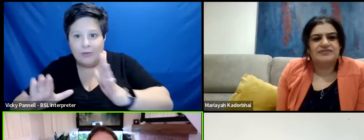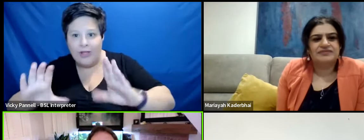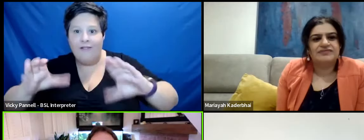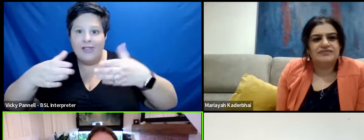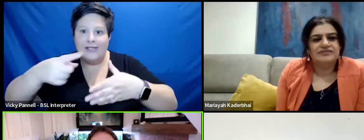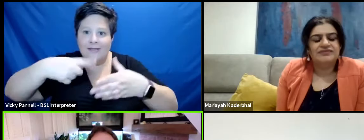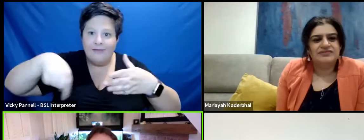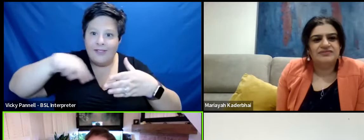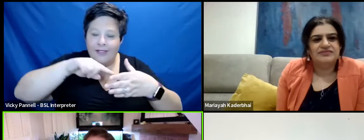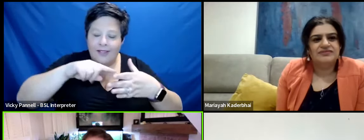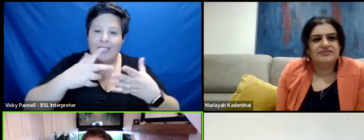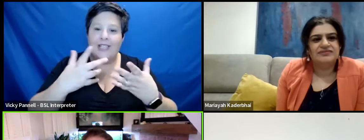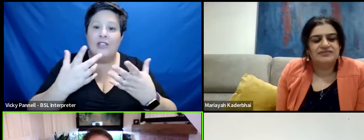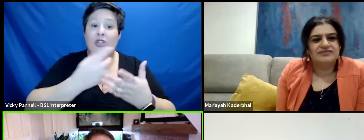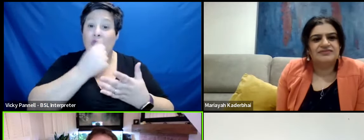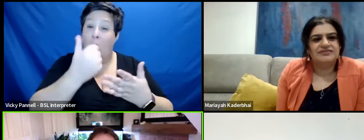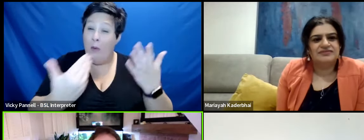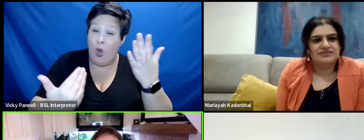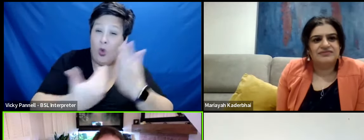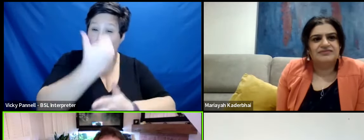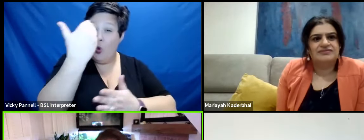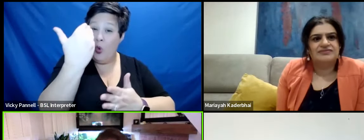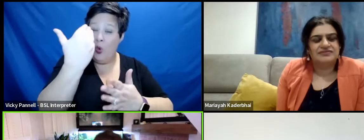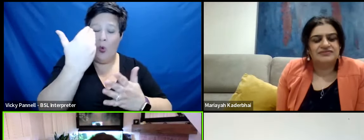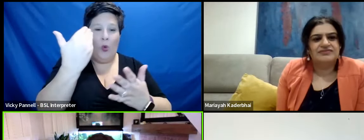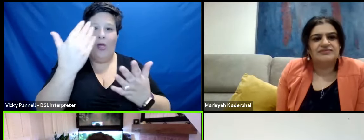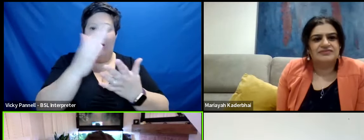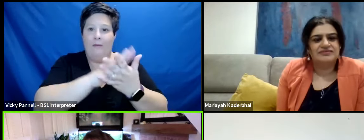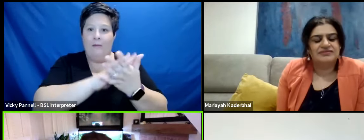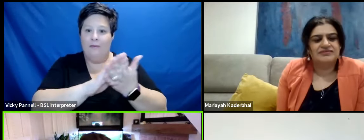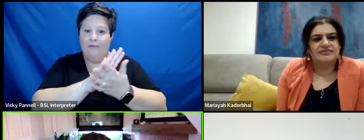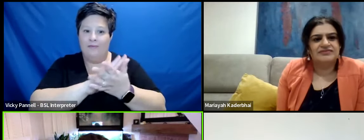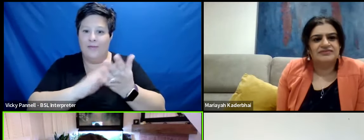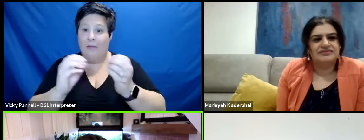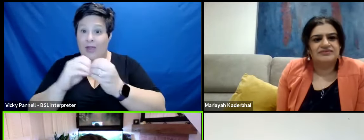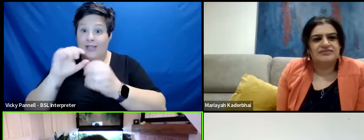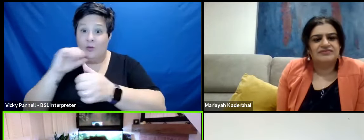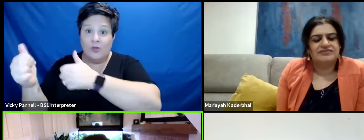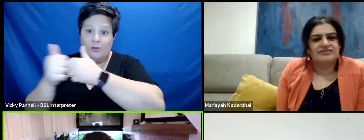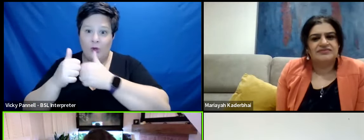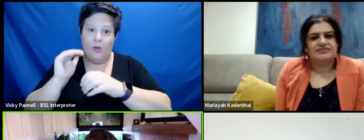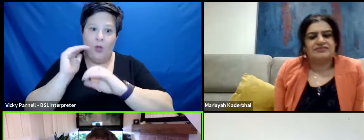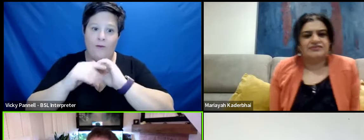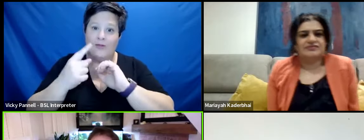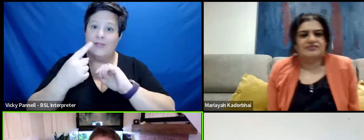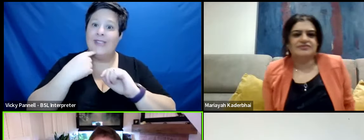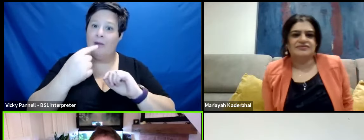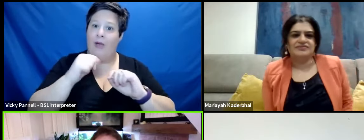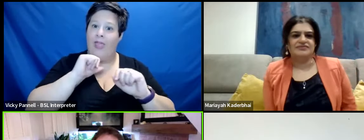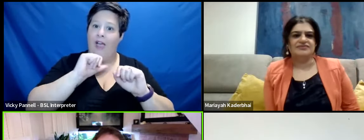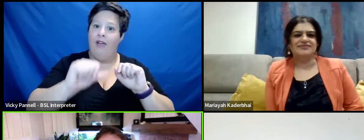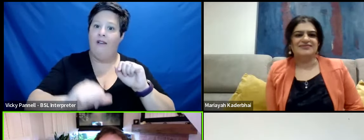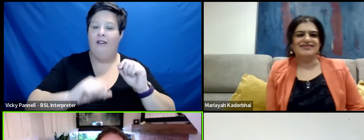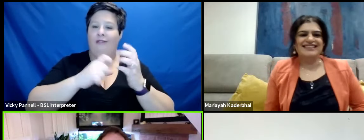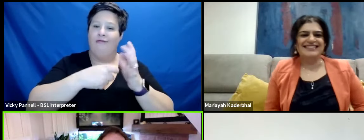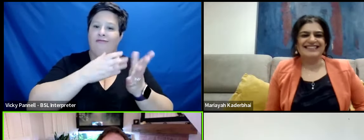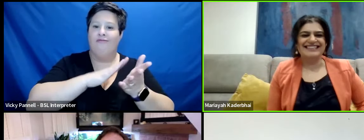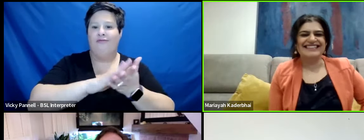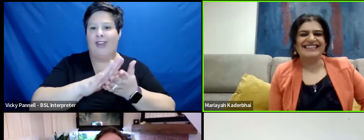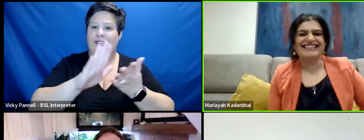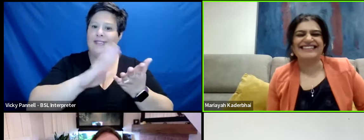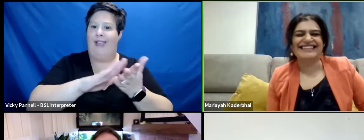us all, you know what I mean? Some were brand new and you feed off and it takes the back me up like you're saying about that ranch hand, cowboy ranch hand.